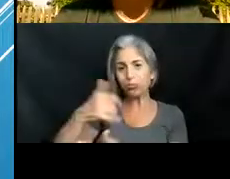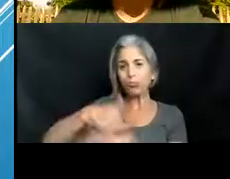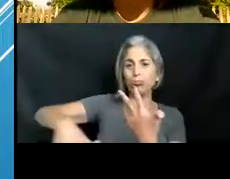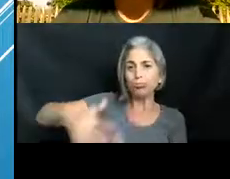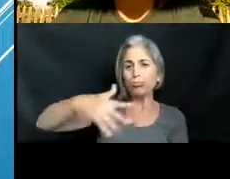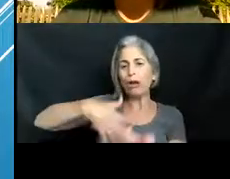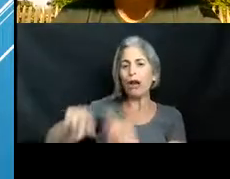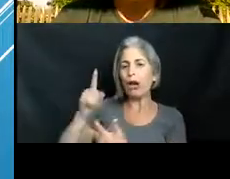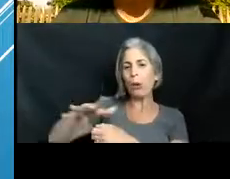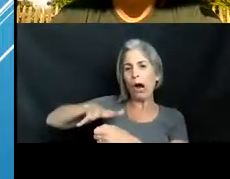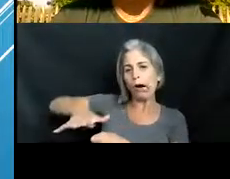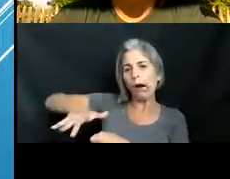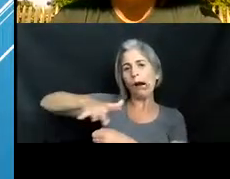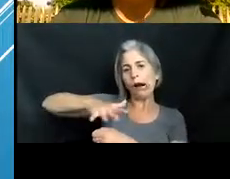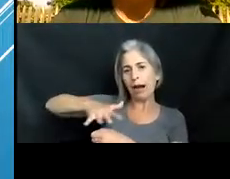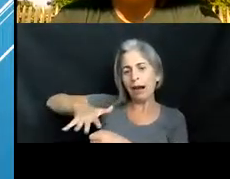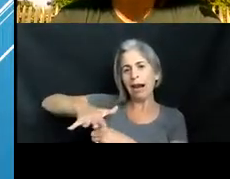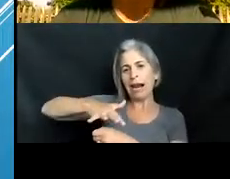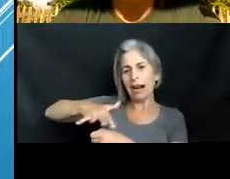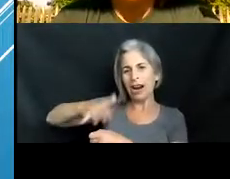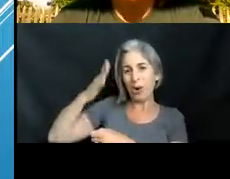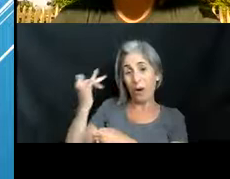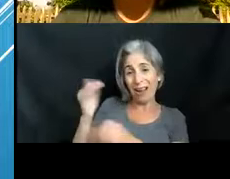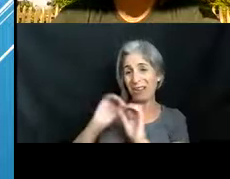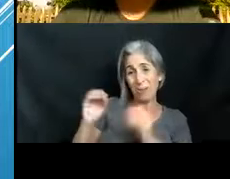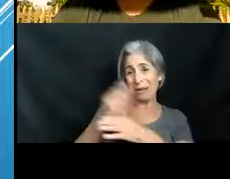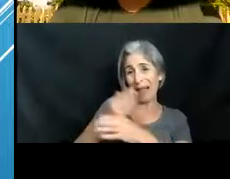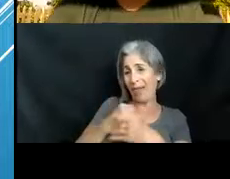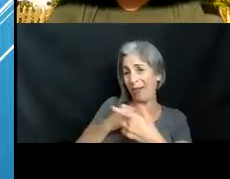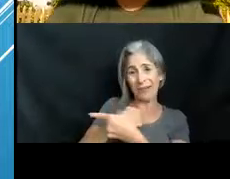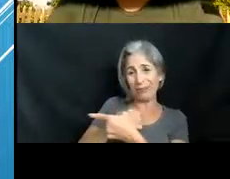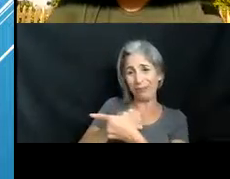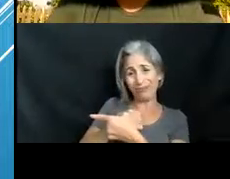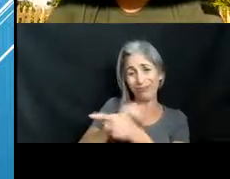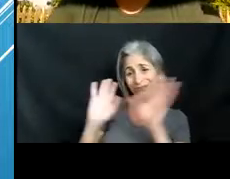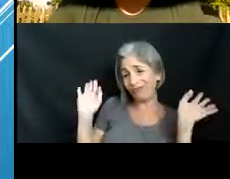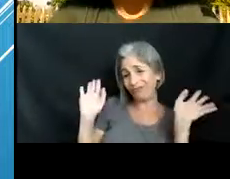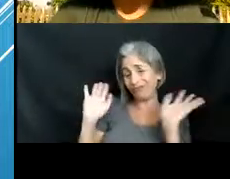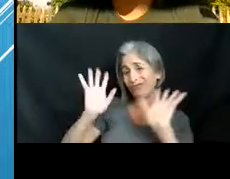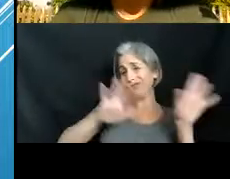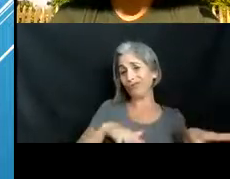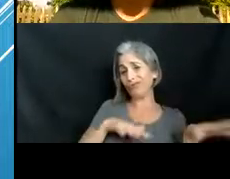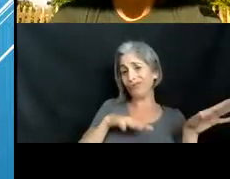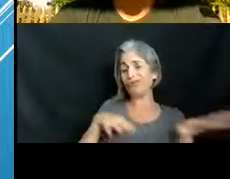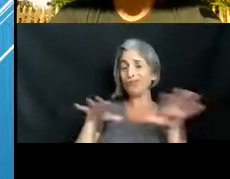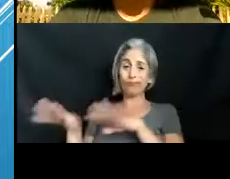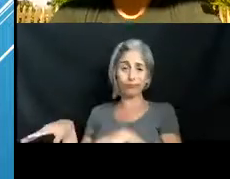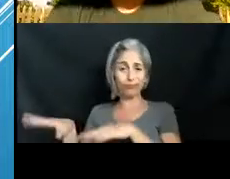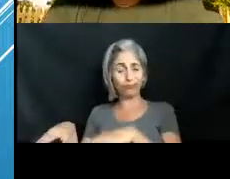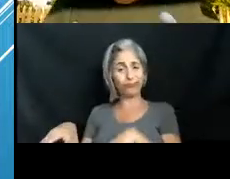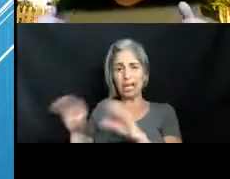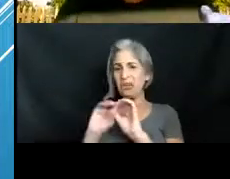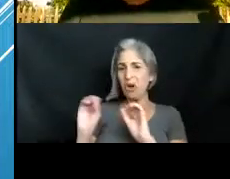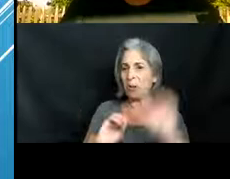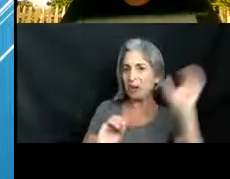spot because nothing's really going after them. They do not have any sort of self-preservation instinct because nothing is ever hunting them.